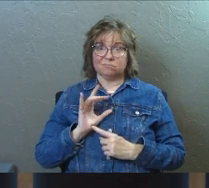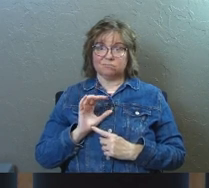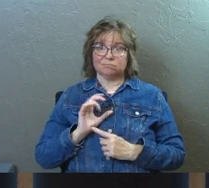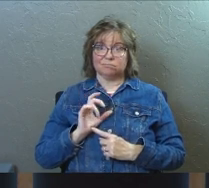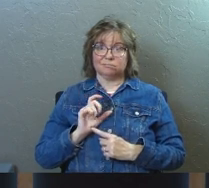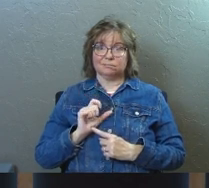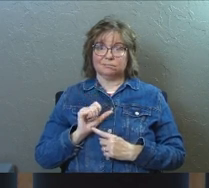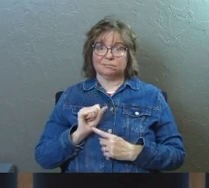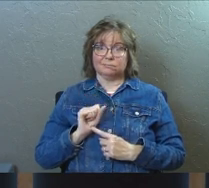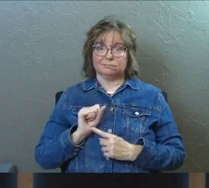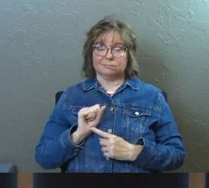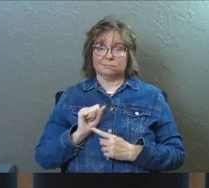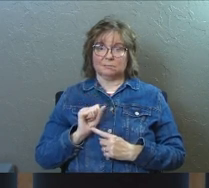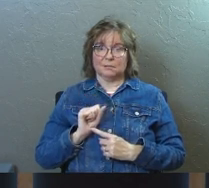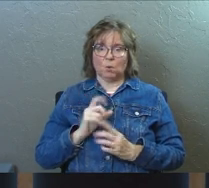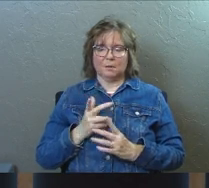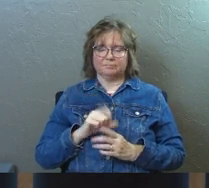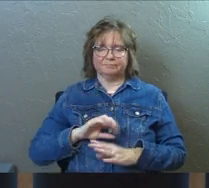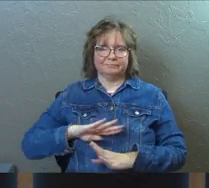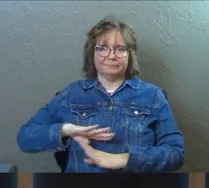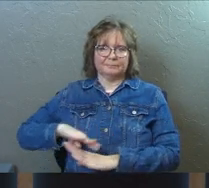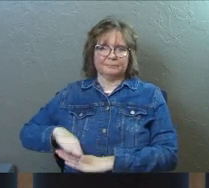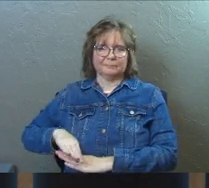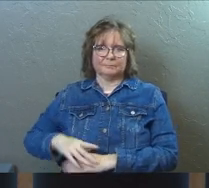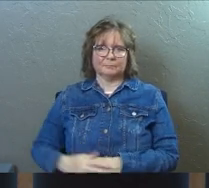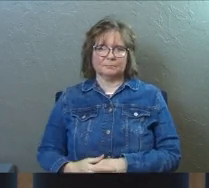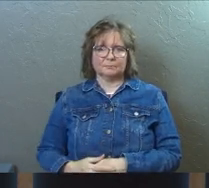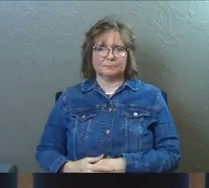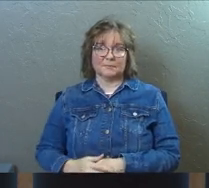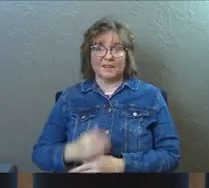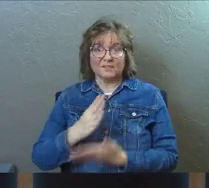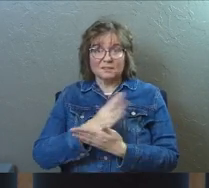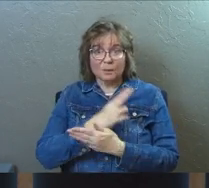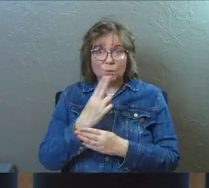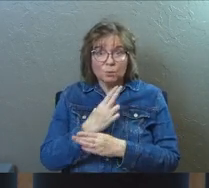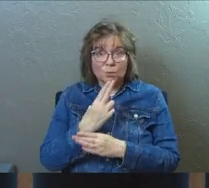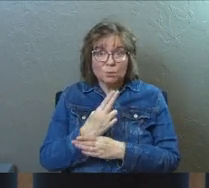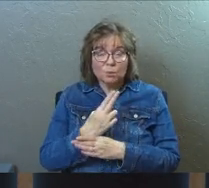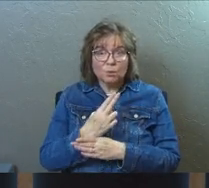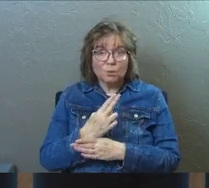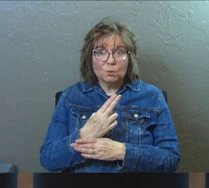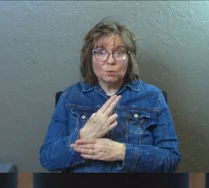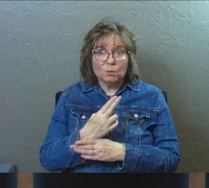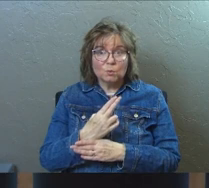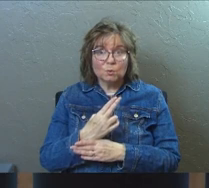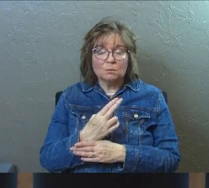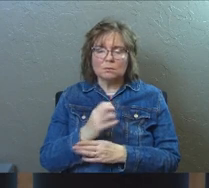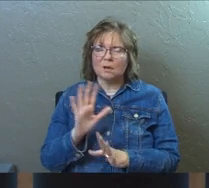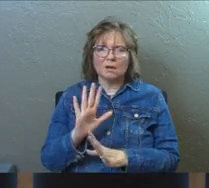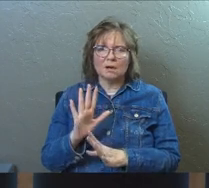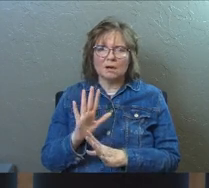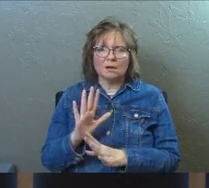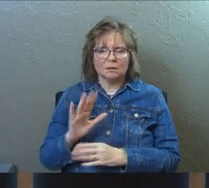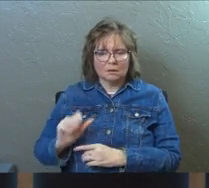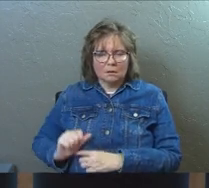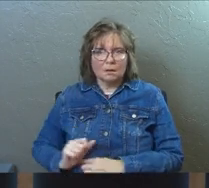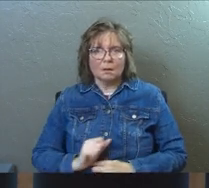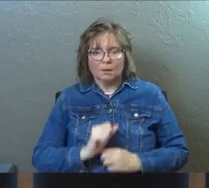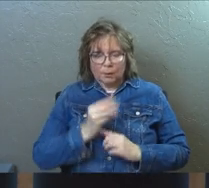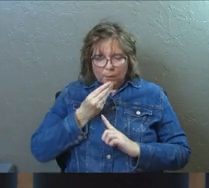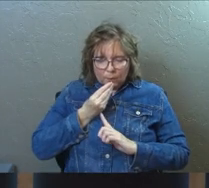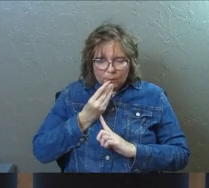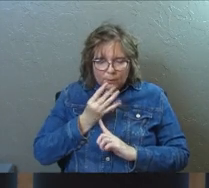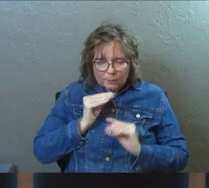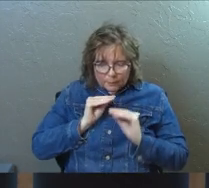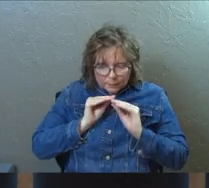Have you set those gifts aside? Have you put them on a shelf? Have you stopped using them? Back to the parable of the talents. Don't bury that thing. Maybe you need